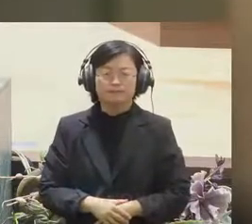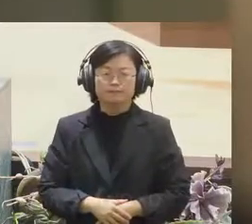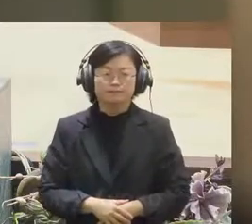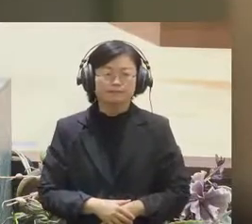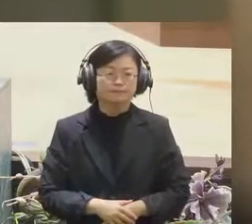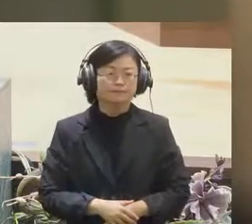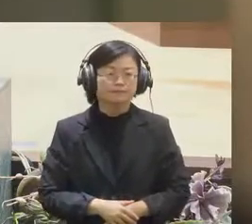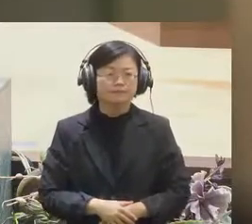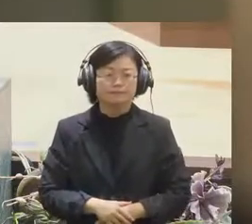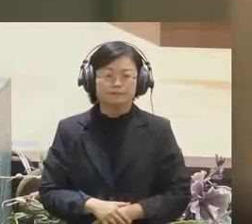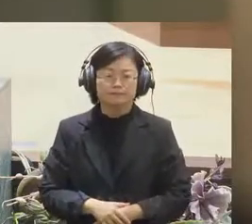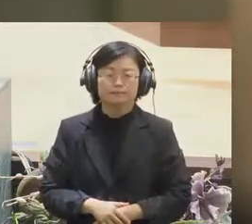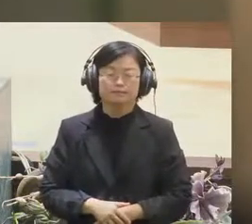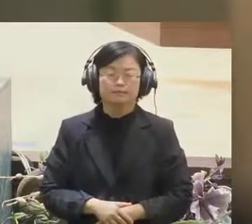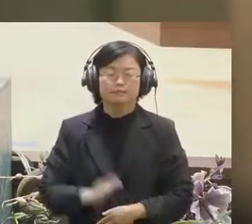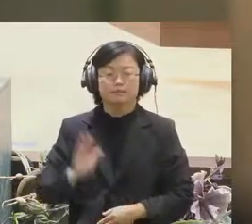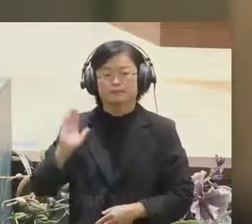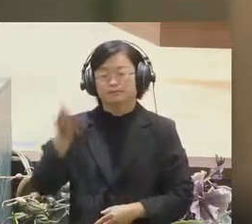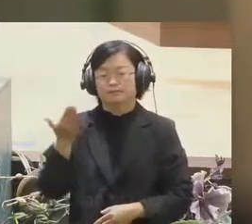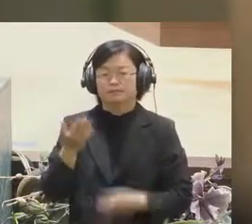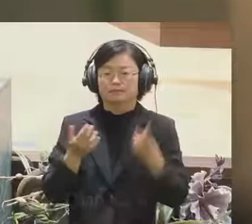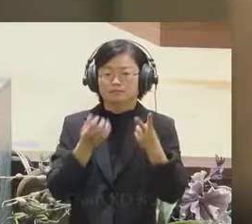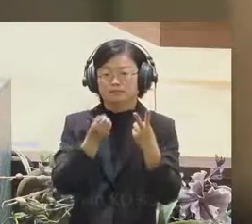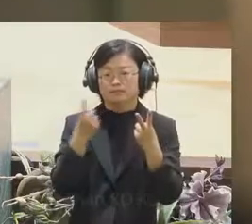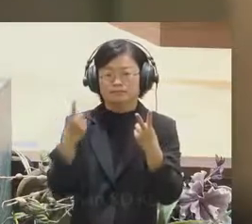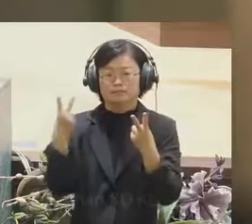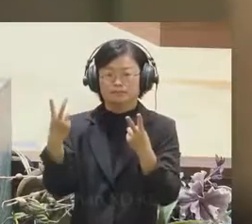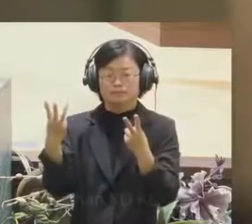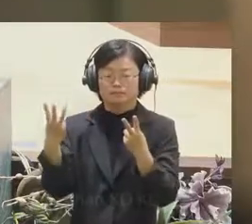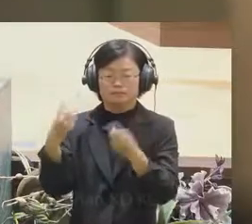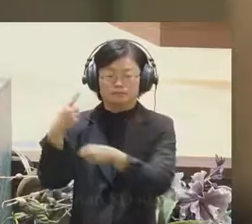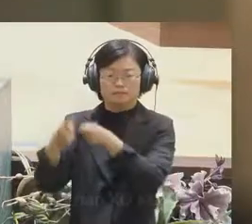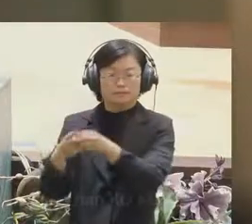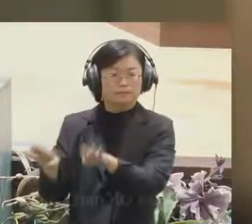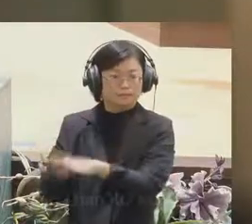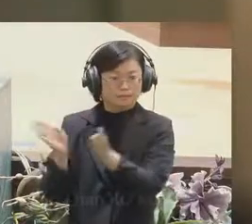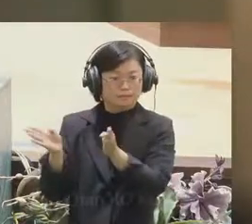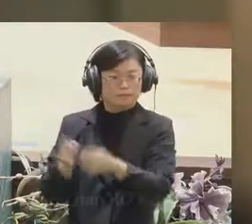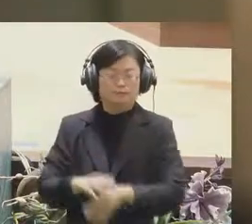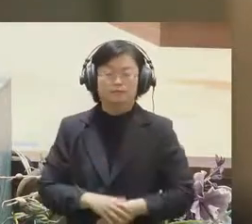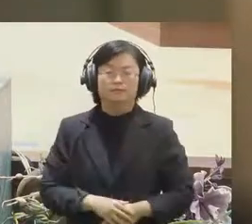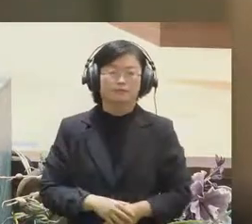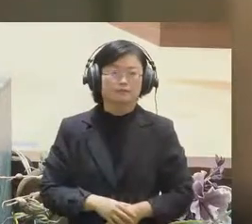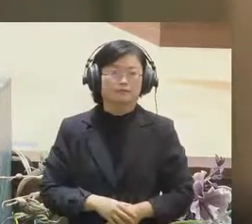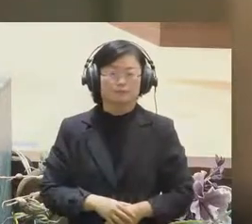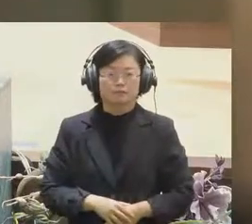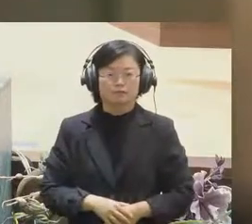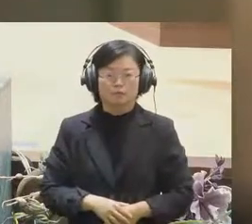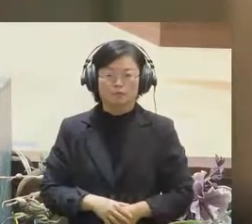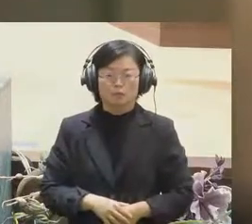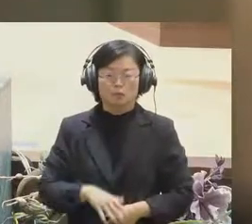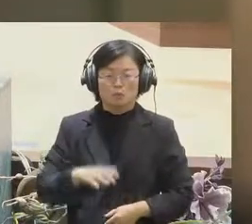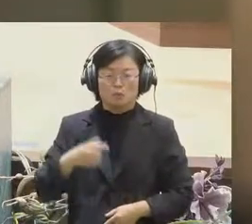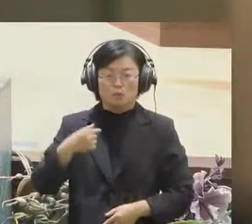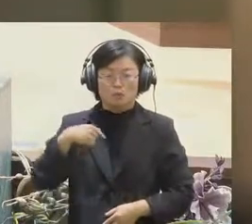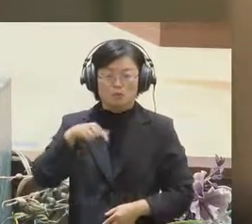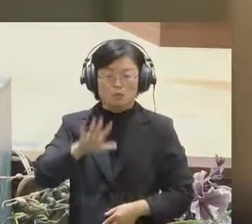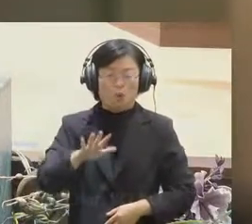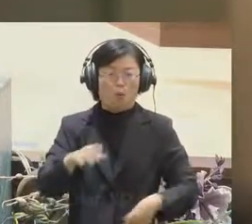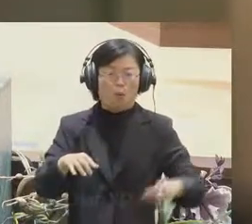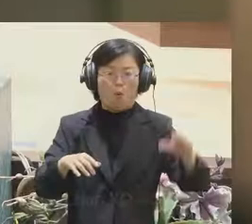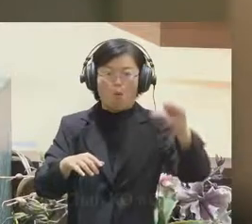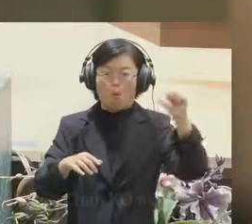and they have access online market